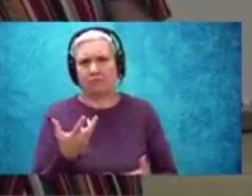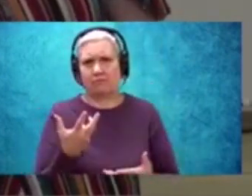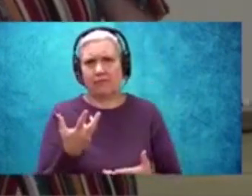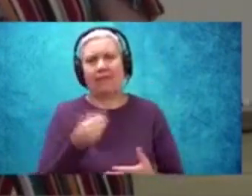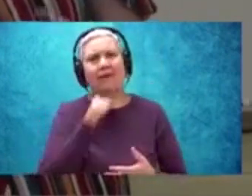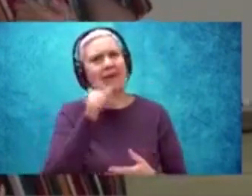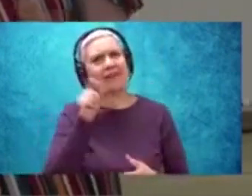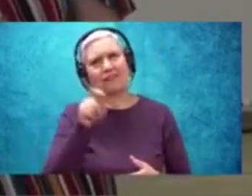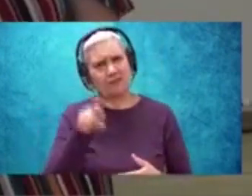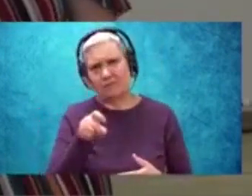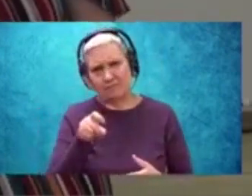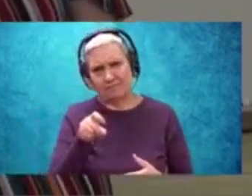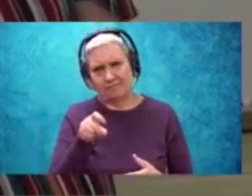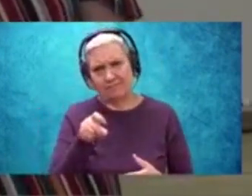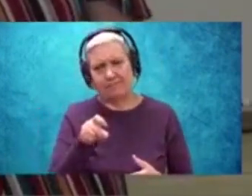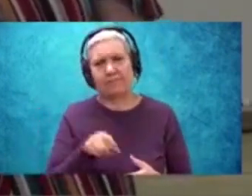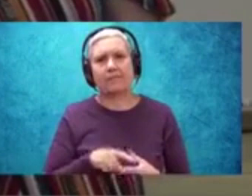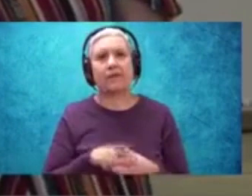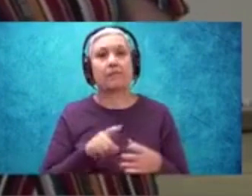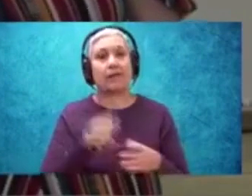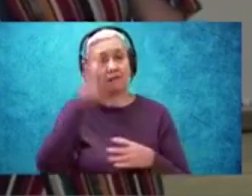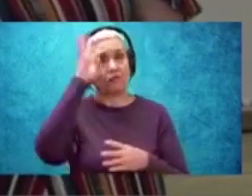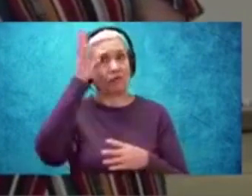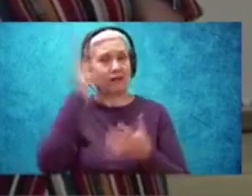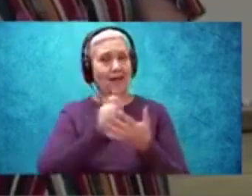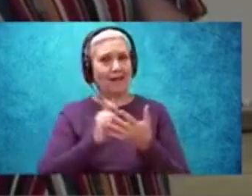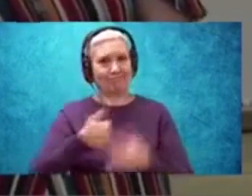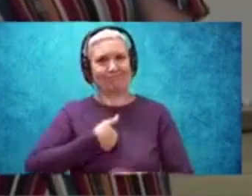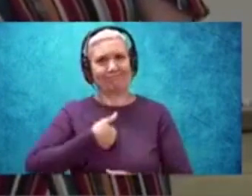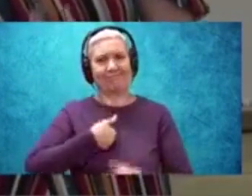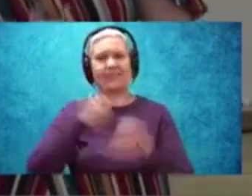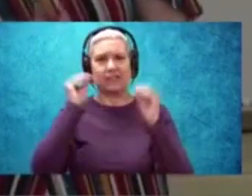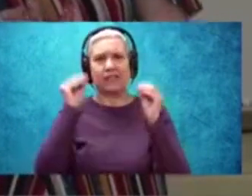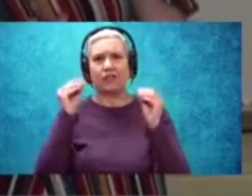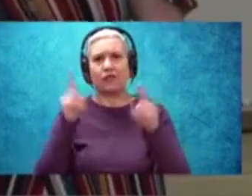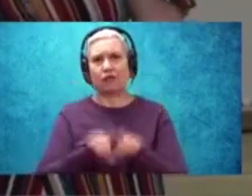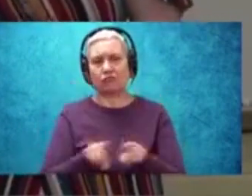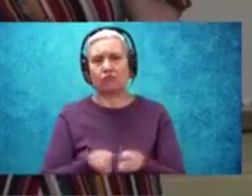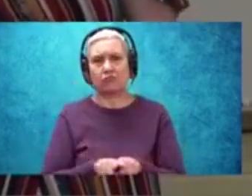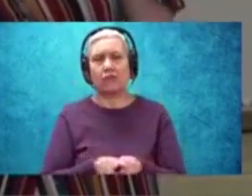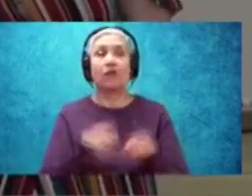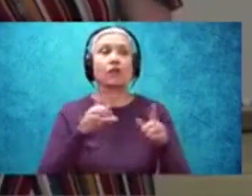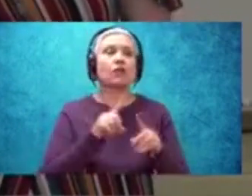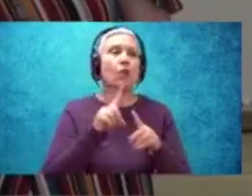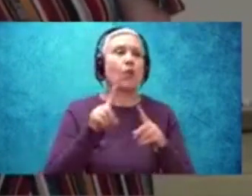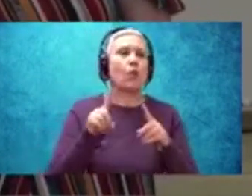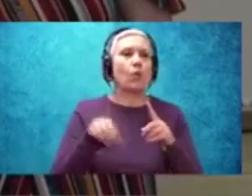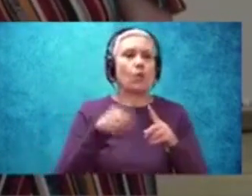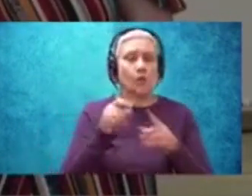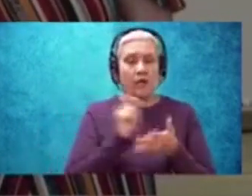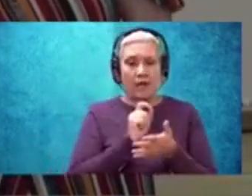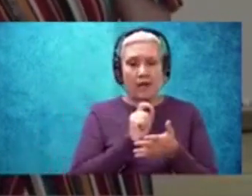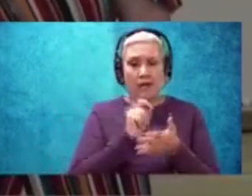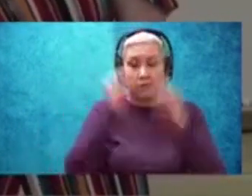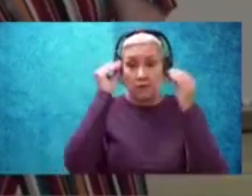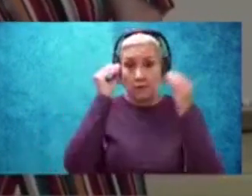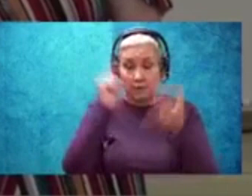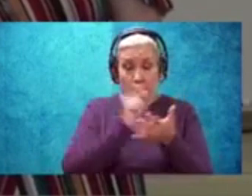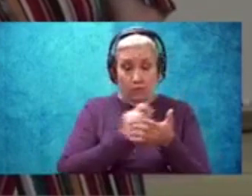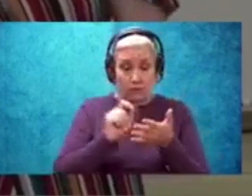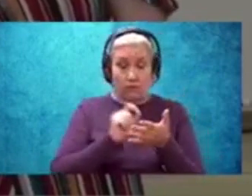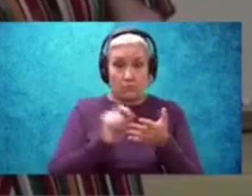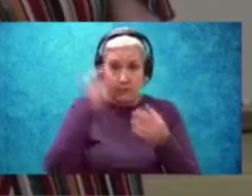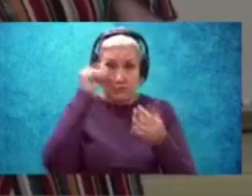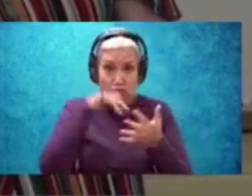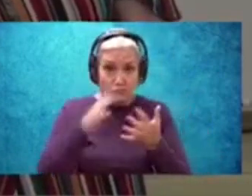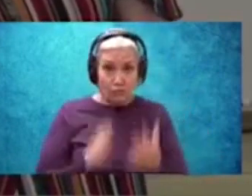You know, I also teach creative writing. So when I'm teaching my students how to write a poem, I